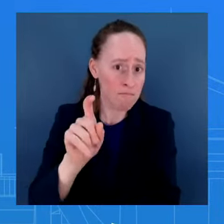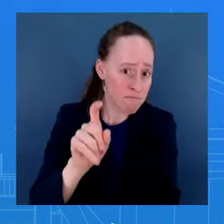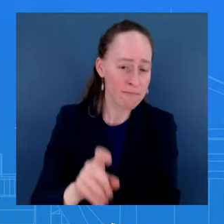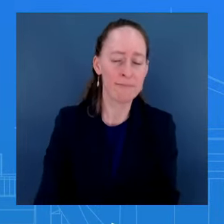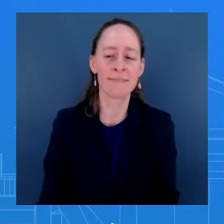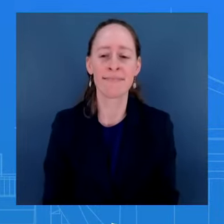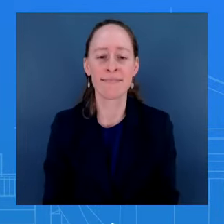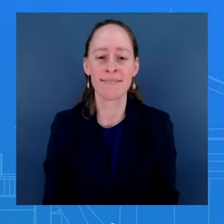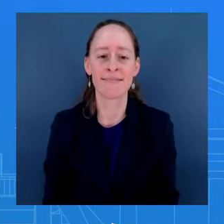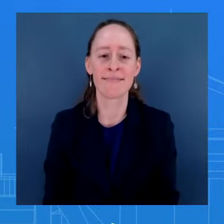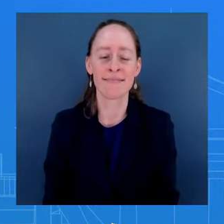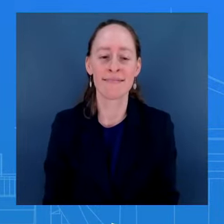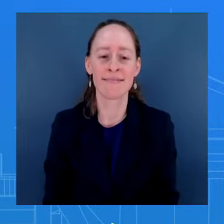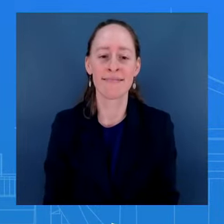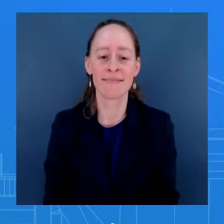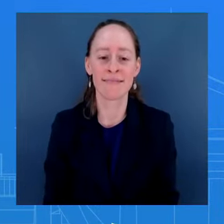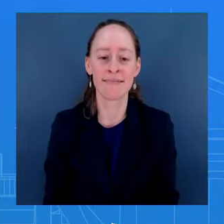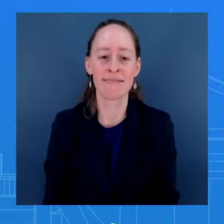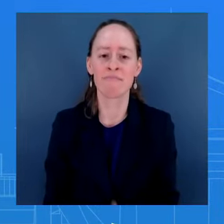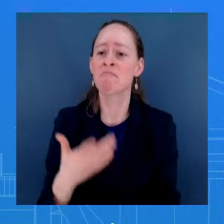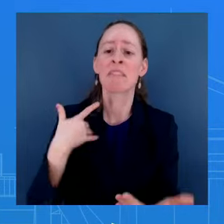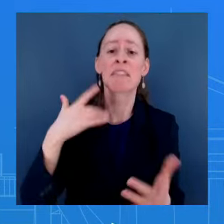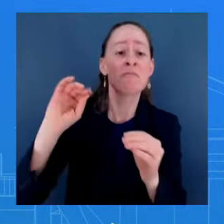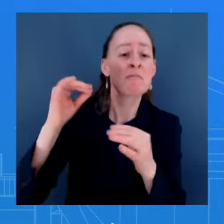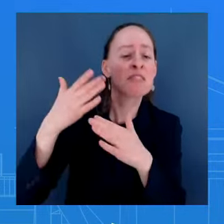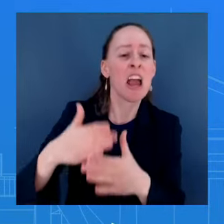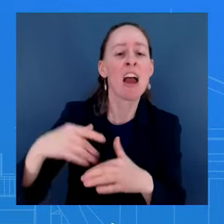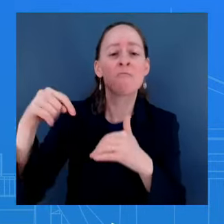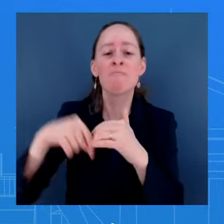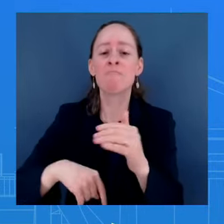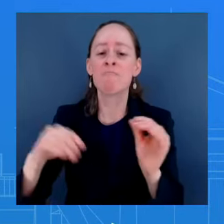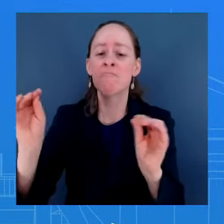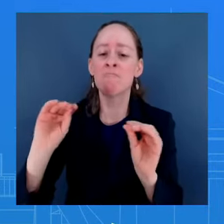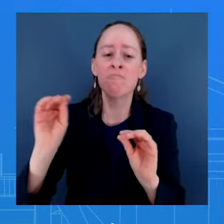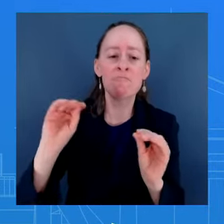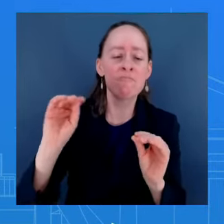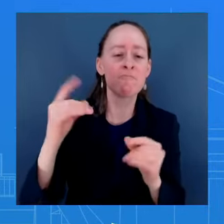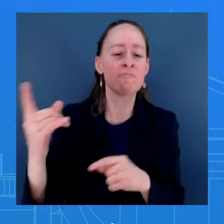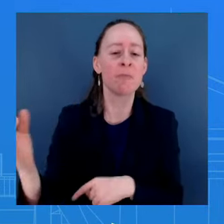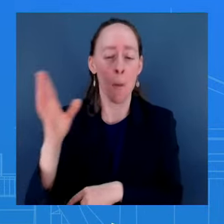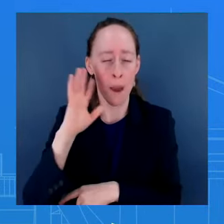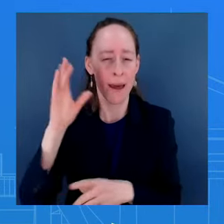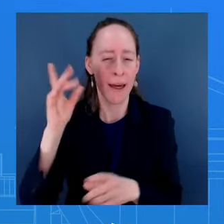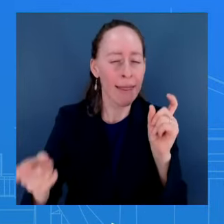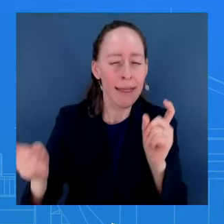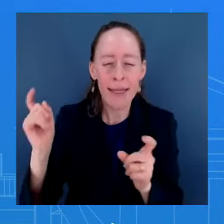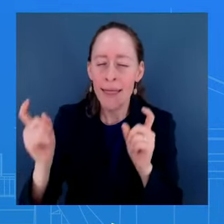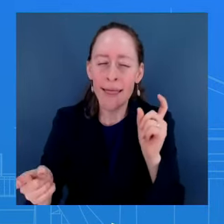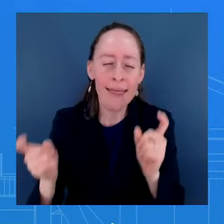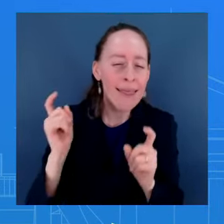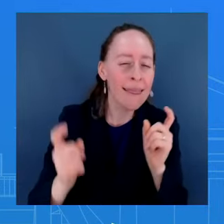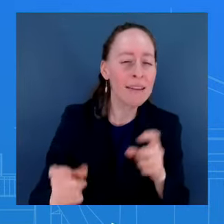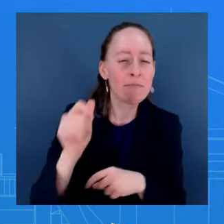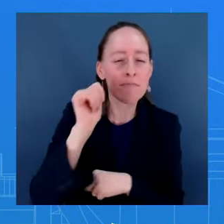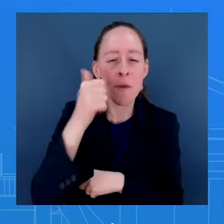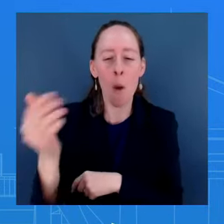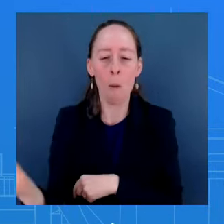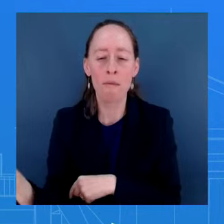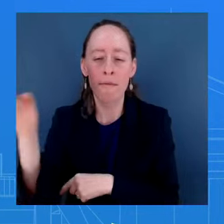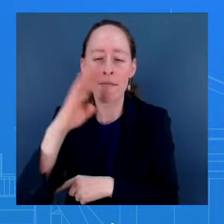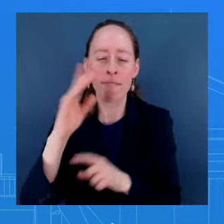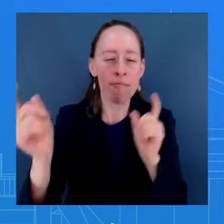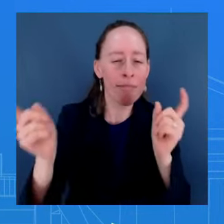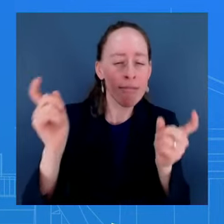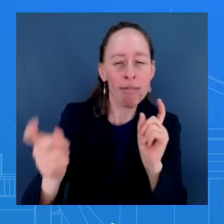the speech throughout the day, fine tuning the speech. He'll be doing that with his senior staff. And just, you know, it's a major